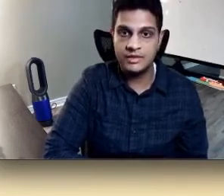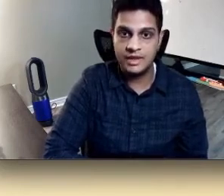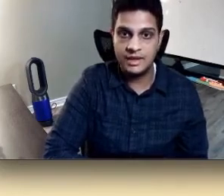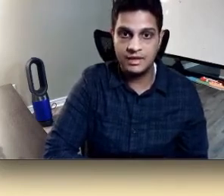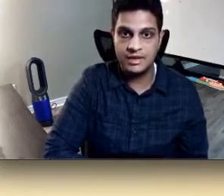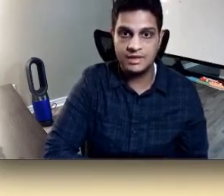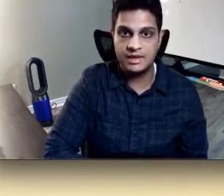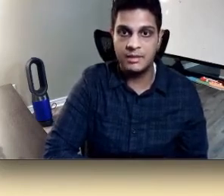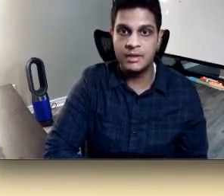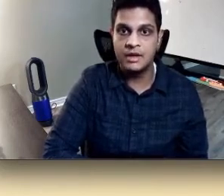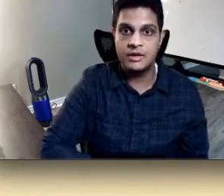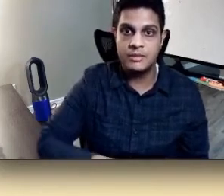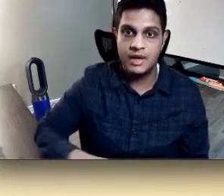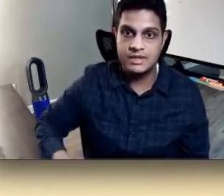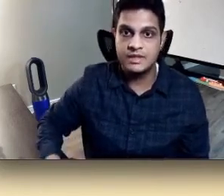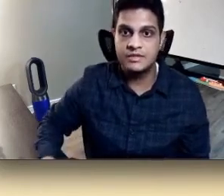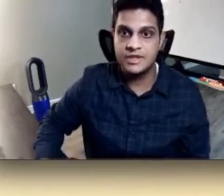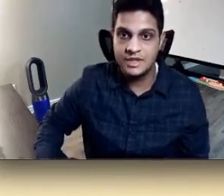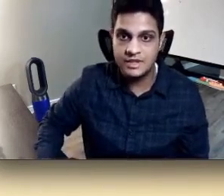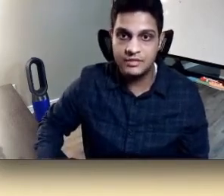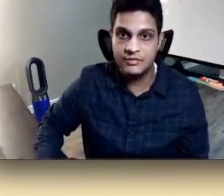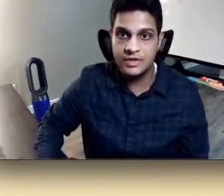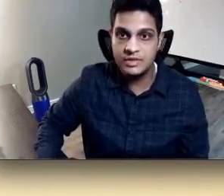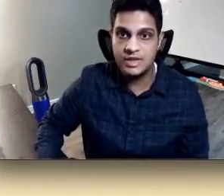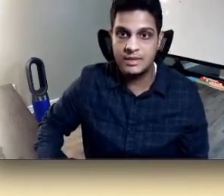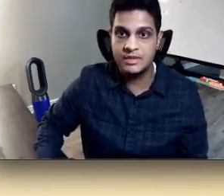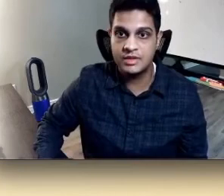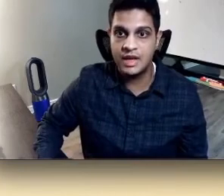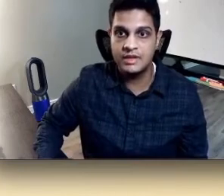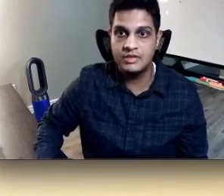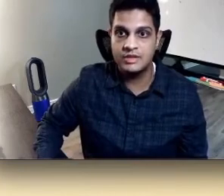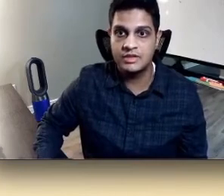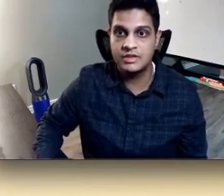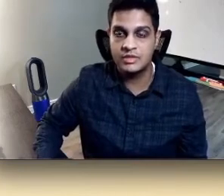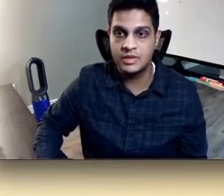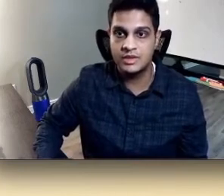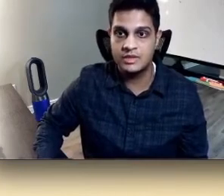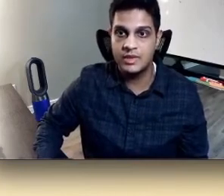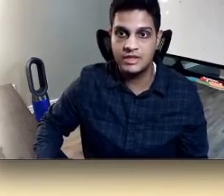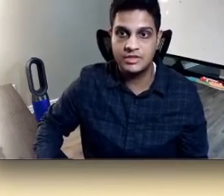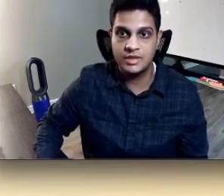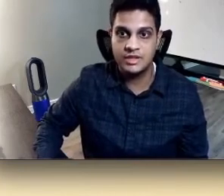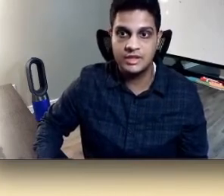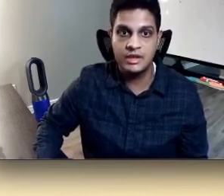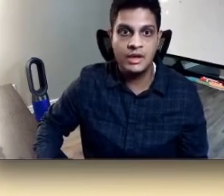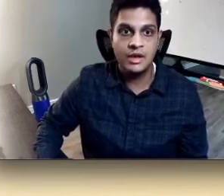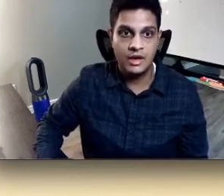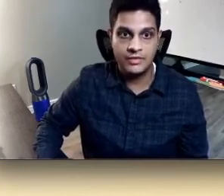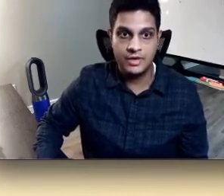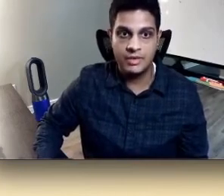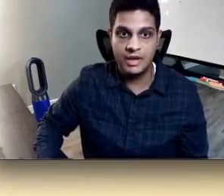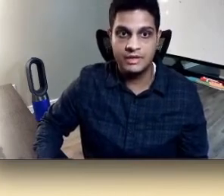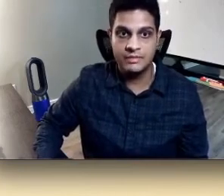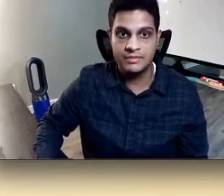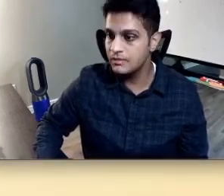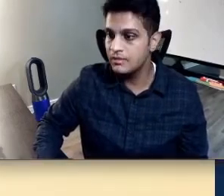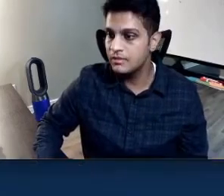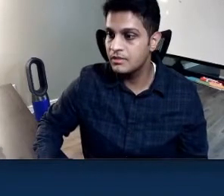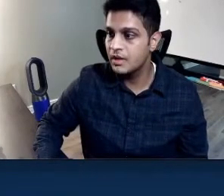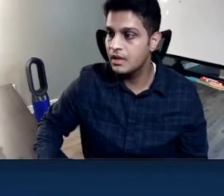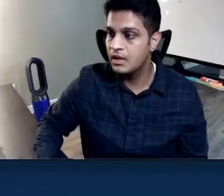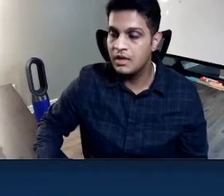by Conflict Analytics Lab comprises of just a few steps to guide users towards the registration of their brand.